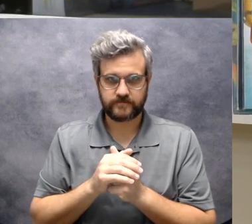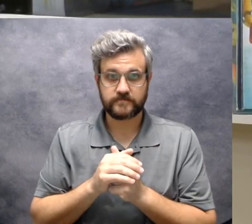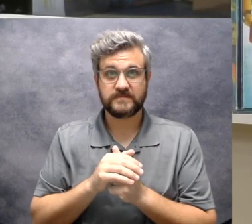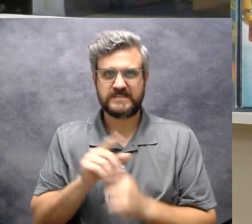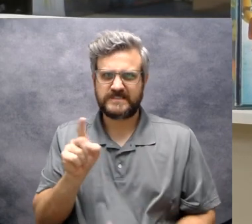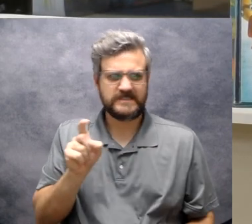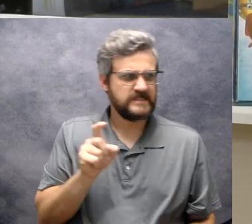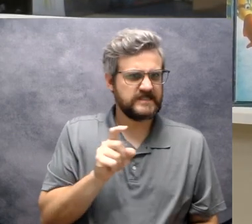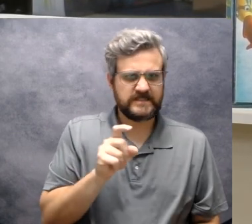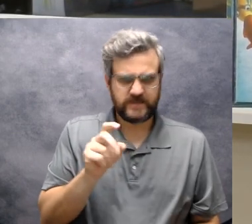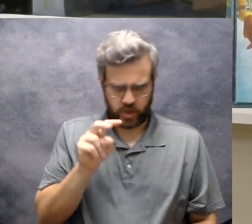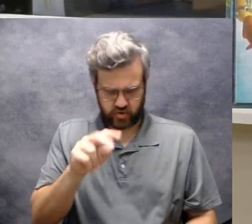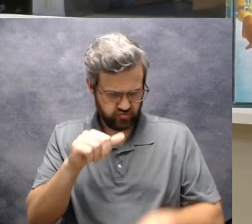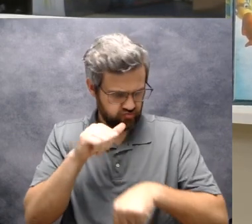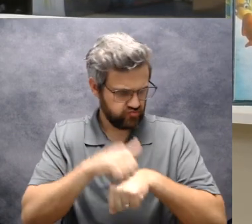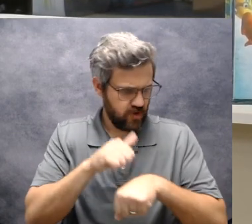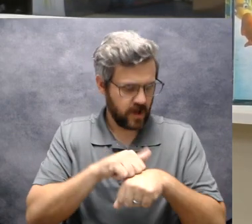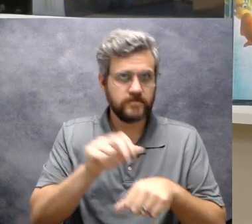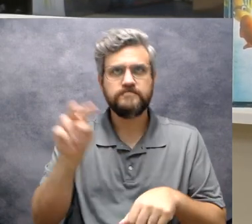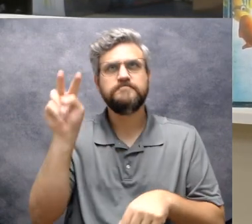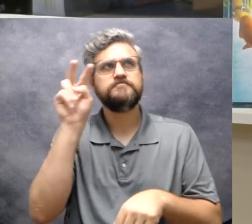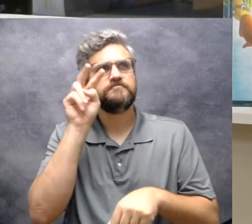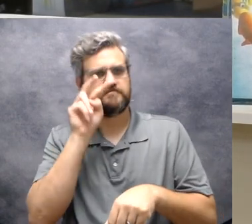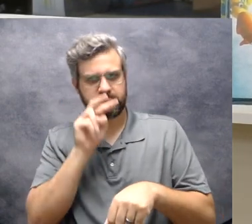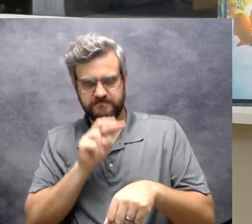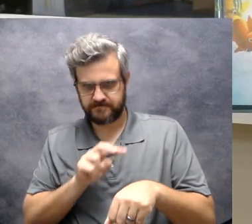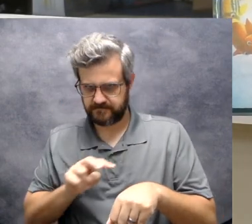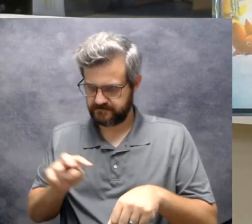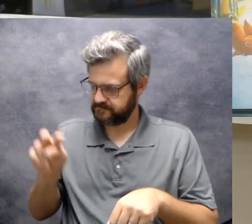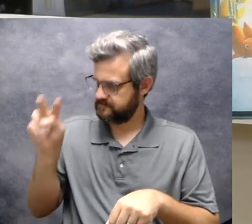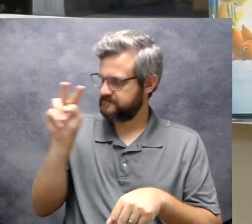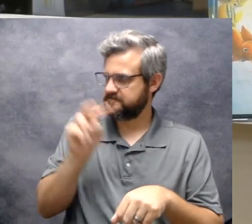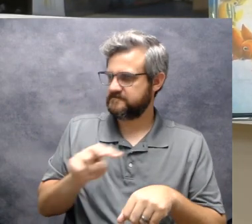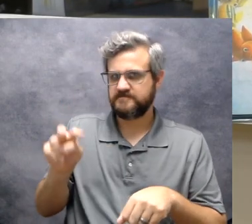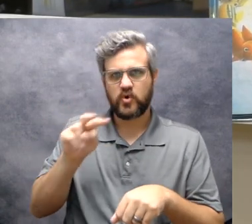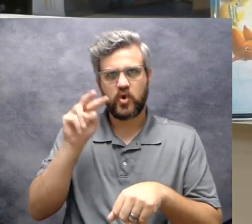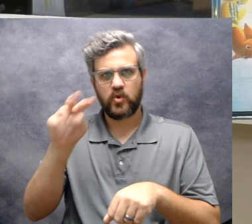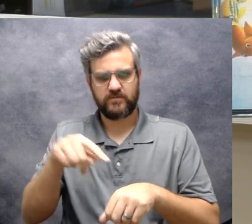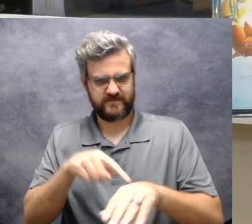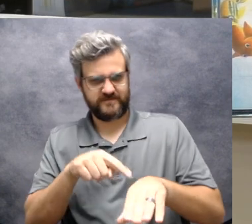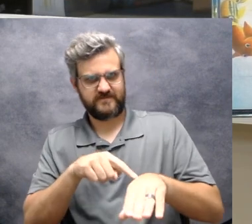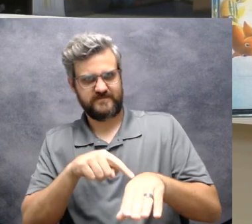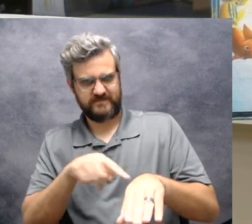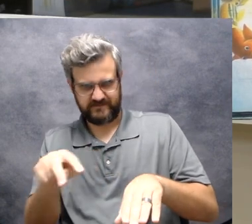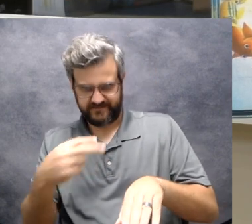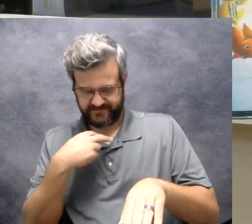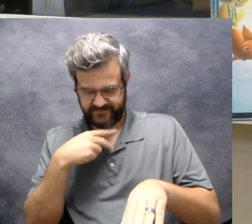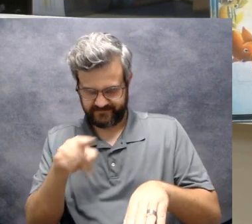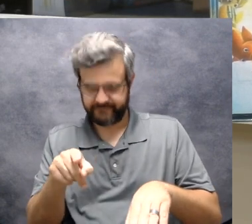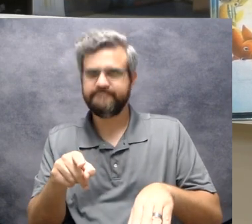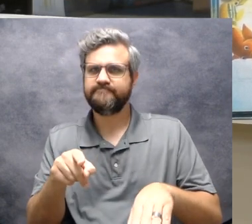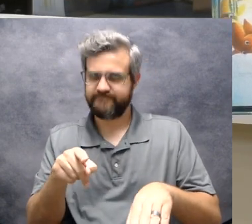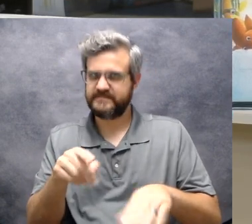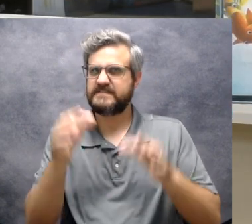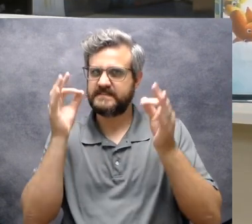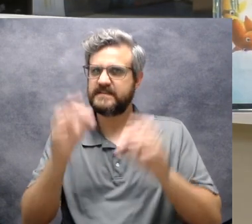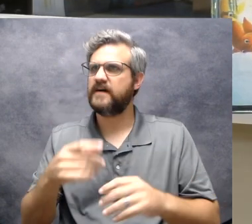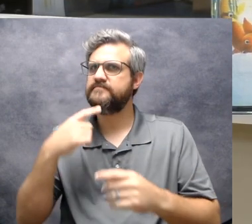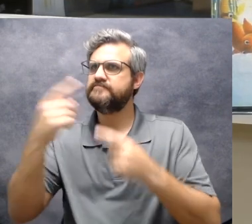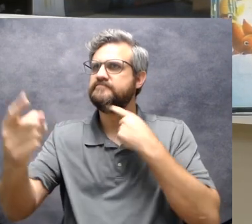Shrimpy looked at the rock and he looked at the shell and he looked at Big Al's fin. Then Shrimpy gave some orders.